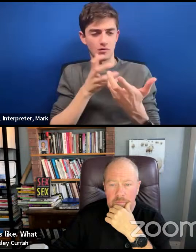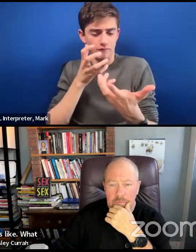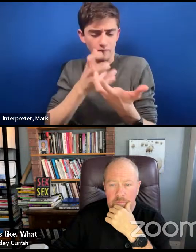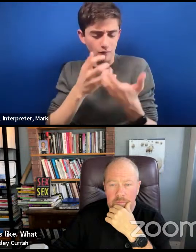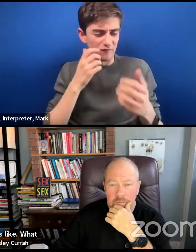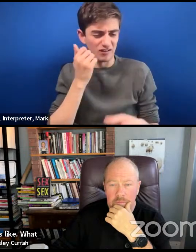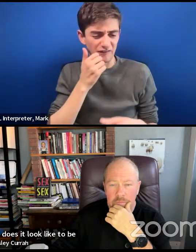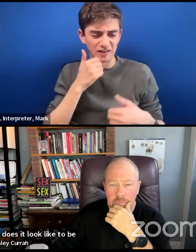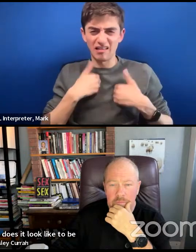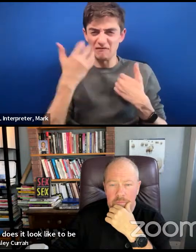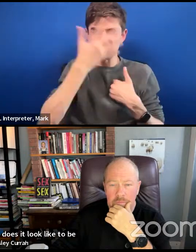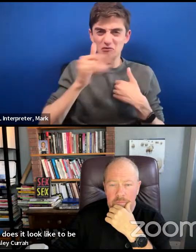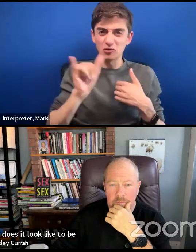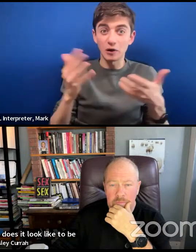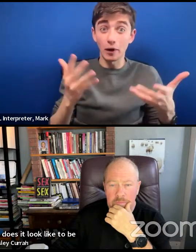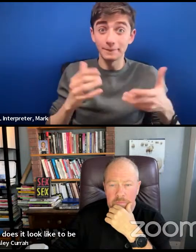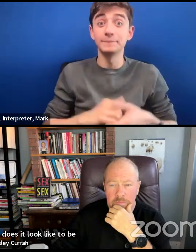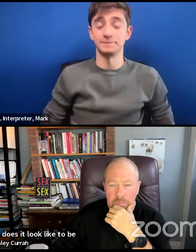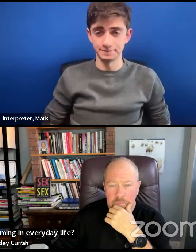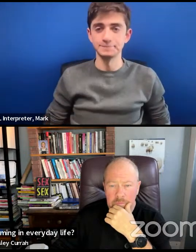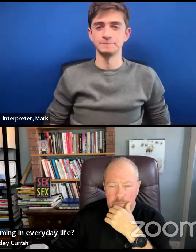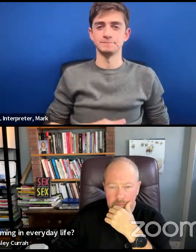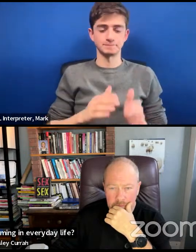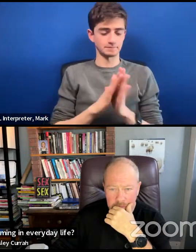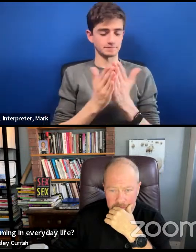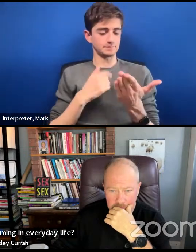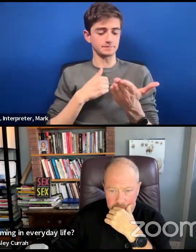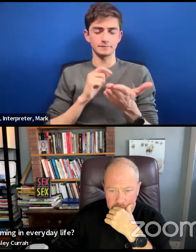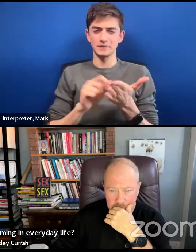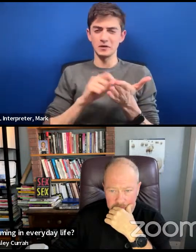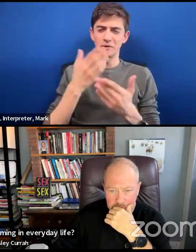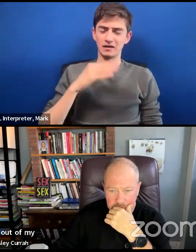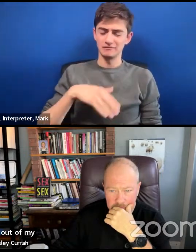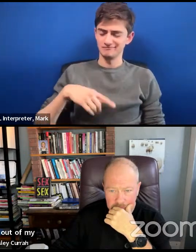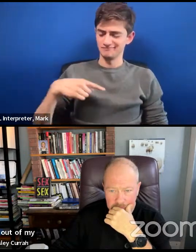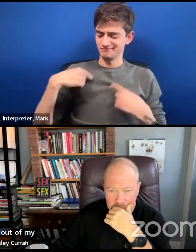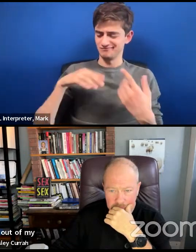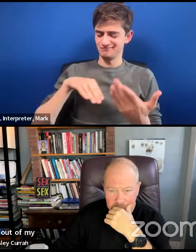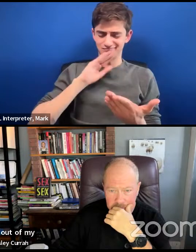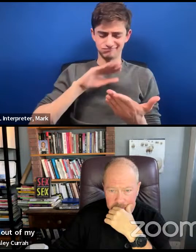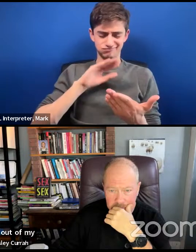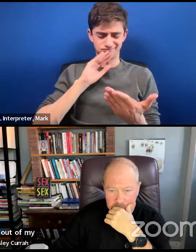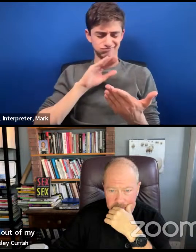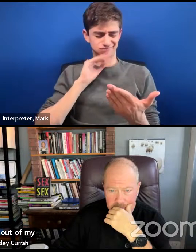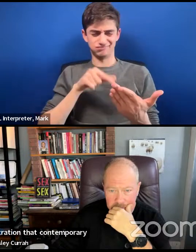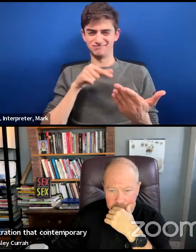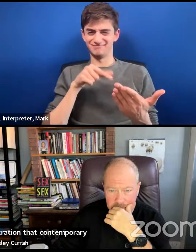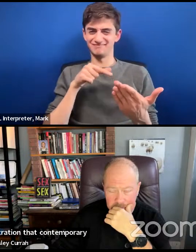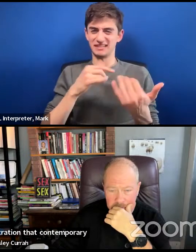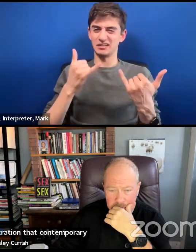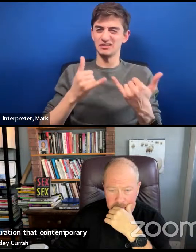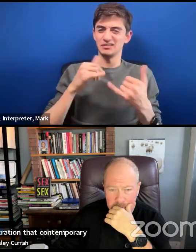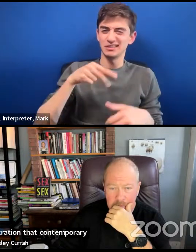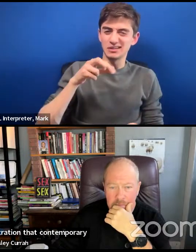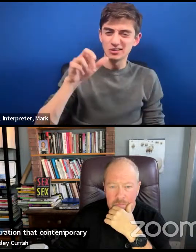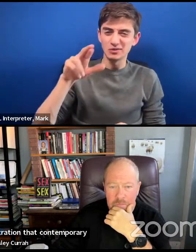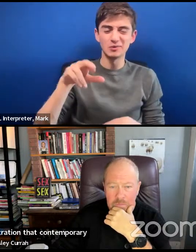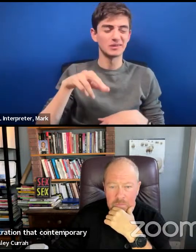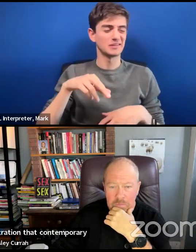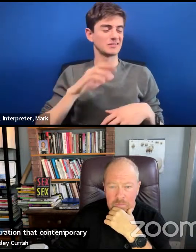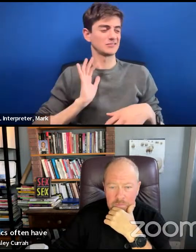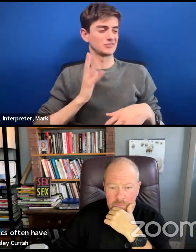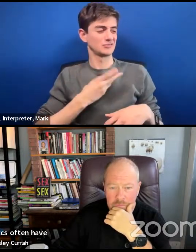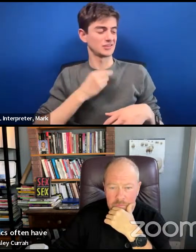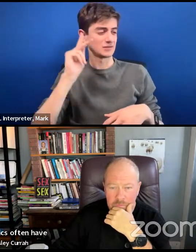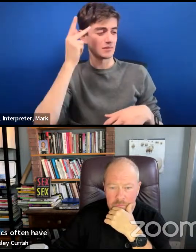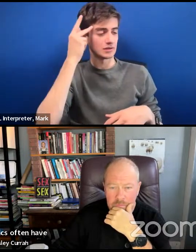I wrote the book out of my frustration that contemporary queer and trans politics often have a view of